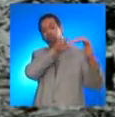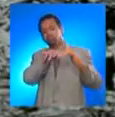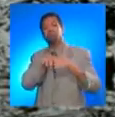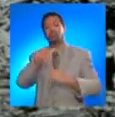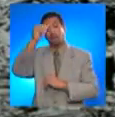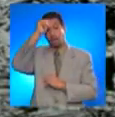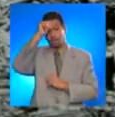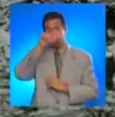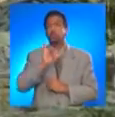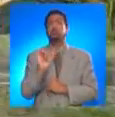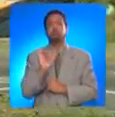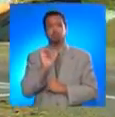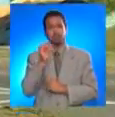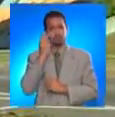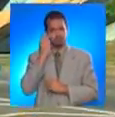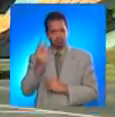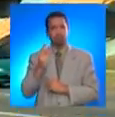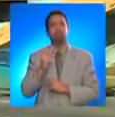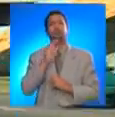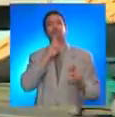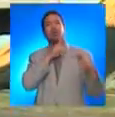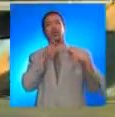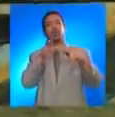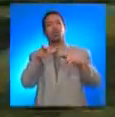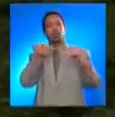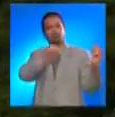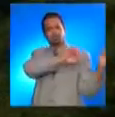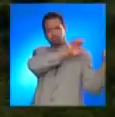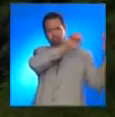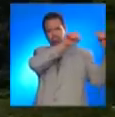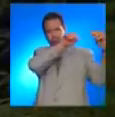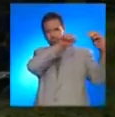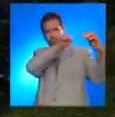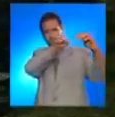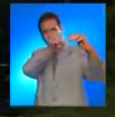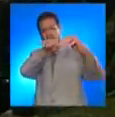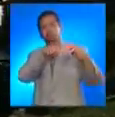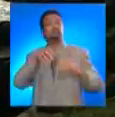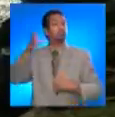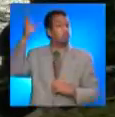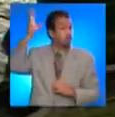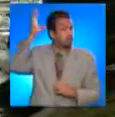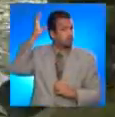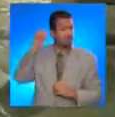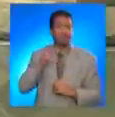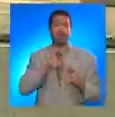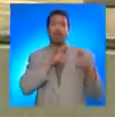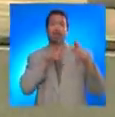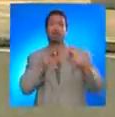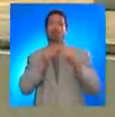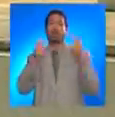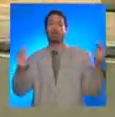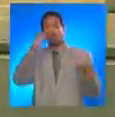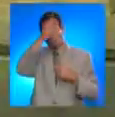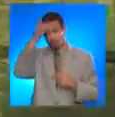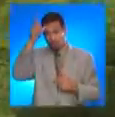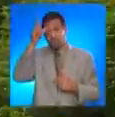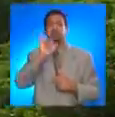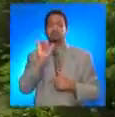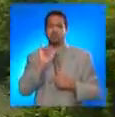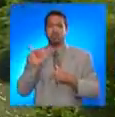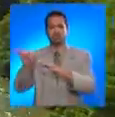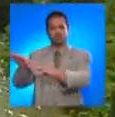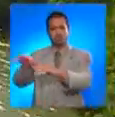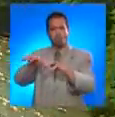hour after the earthquake. In Arecibo, the wave was observed entering the Arecibo River. In Canovanas, the river called